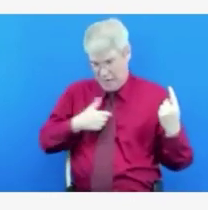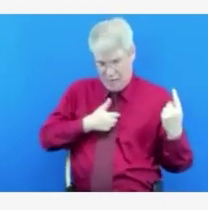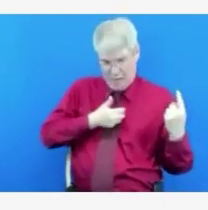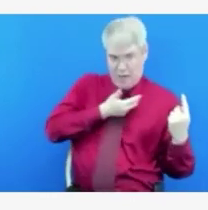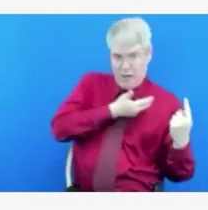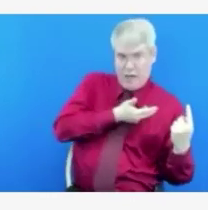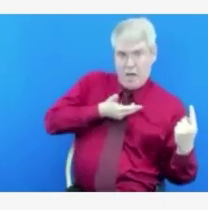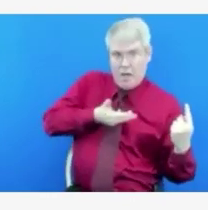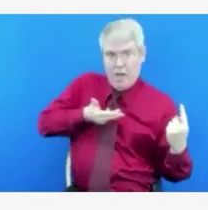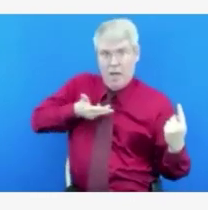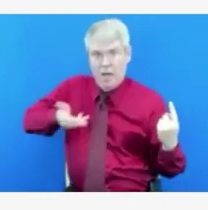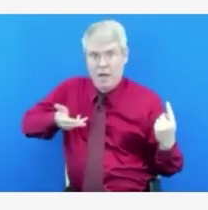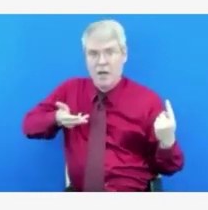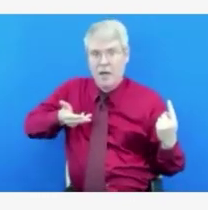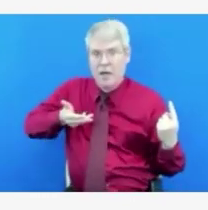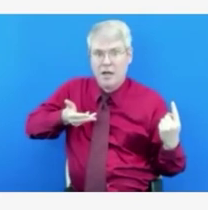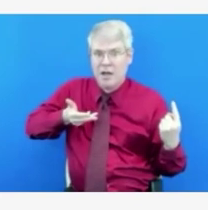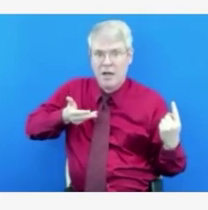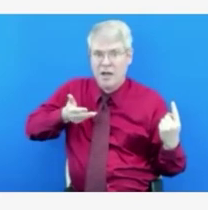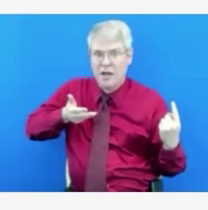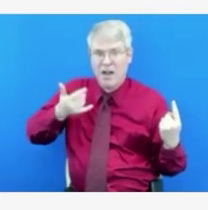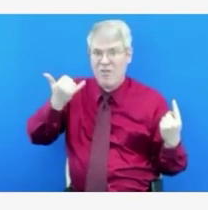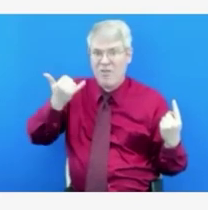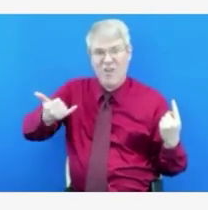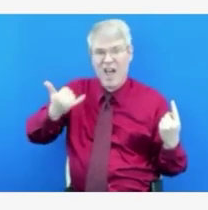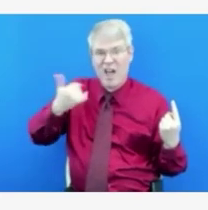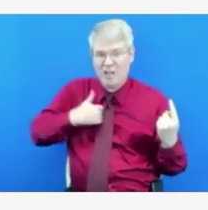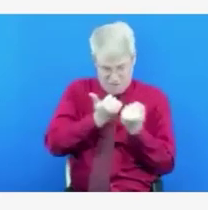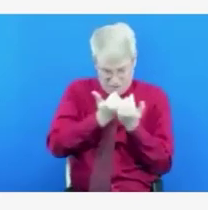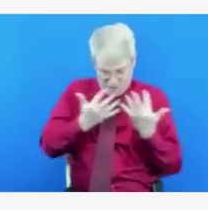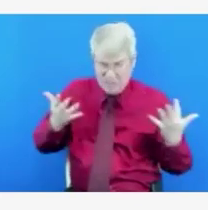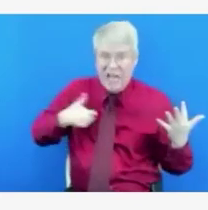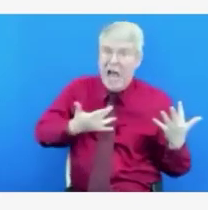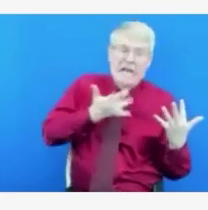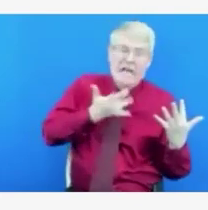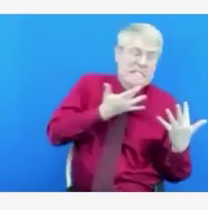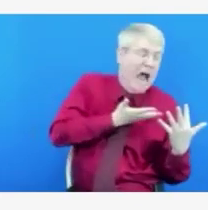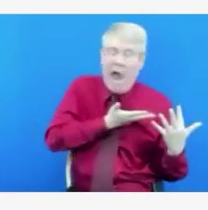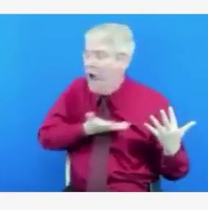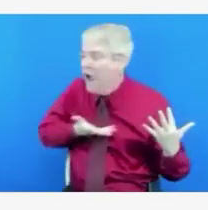Okay. Thank you, everyone. We're going to move on to our next question, and that's going to come from Kyle Fonenske.